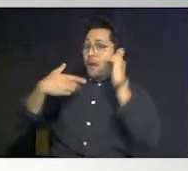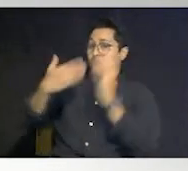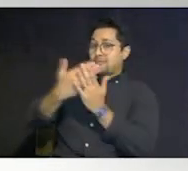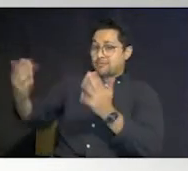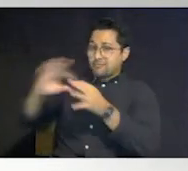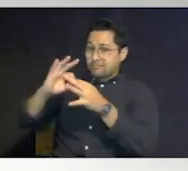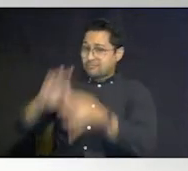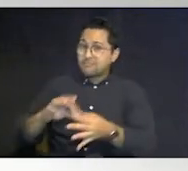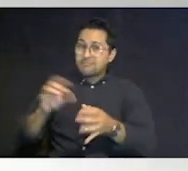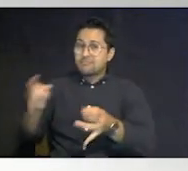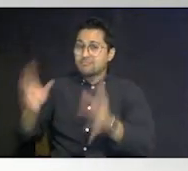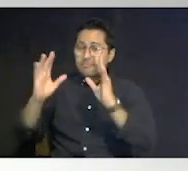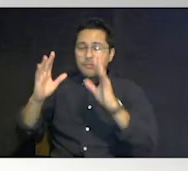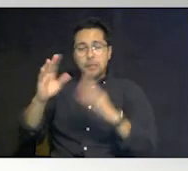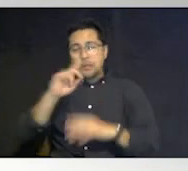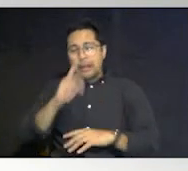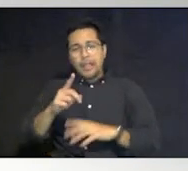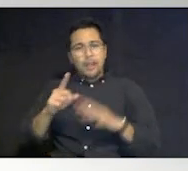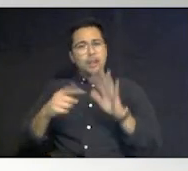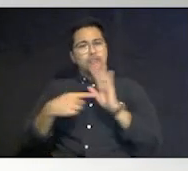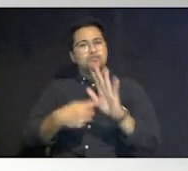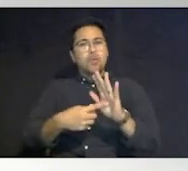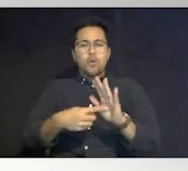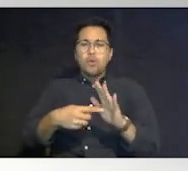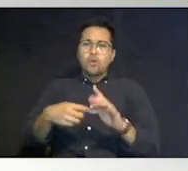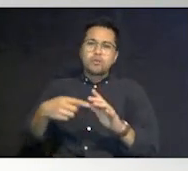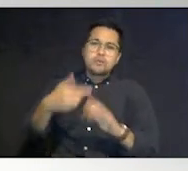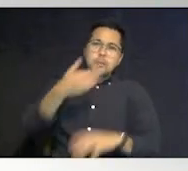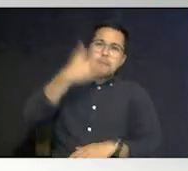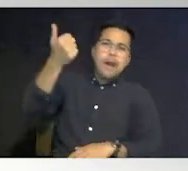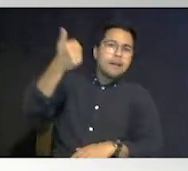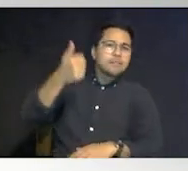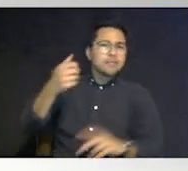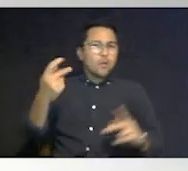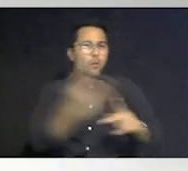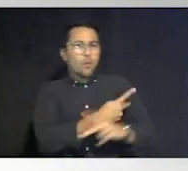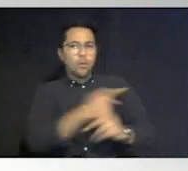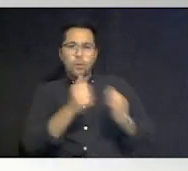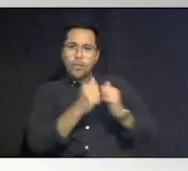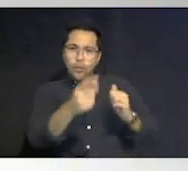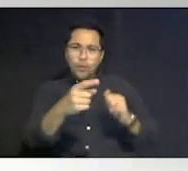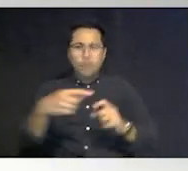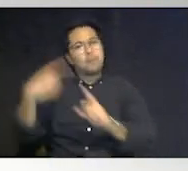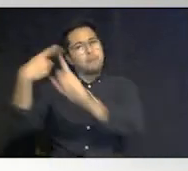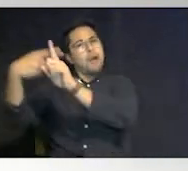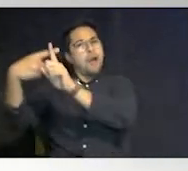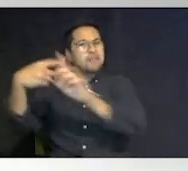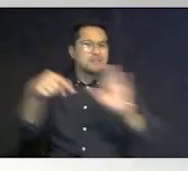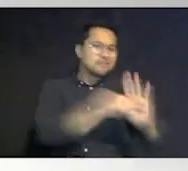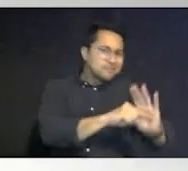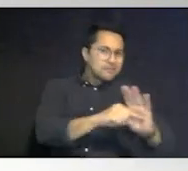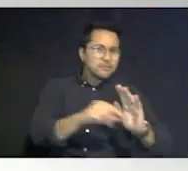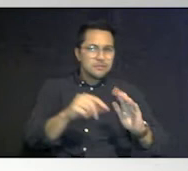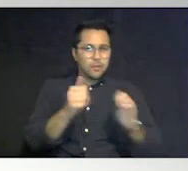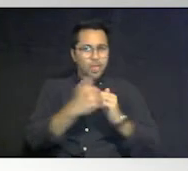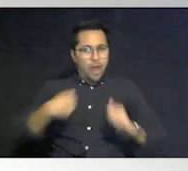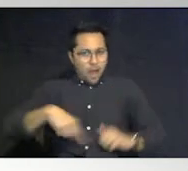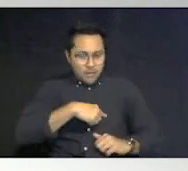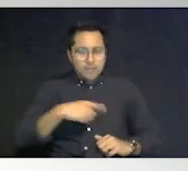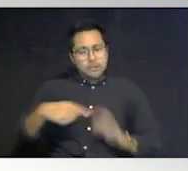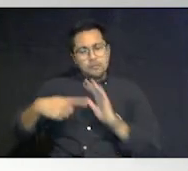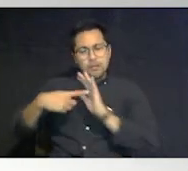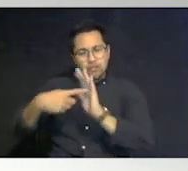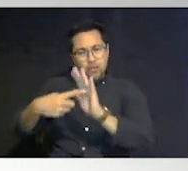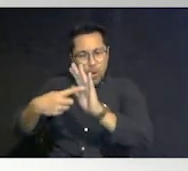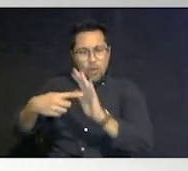brings out the best and the worst in all of us um but ultimately i think it brings out the best people want to get through it